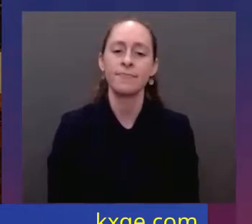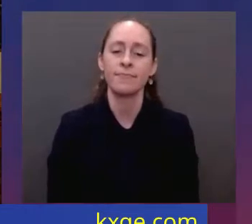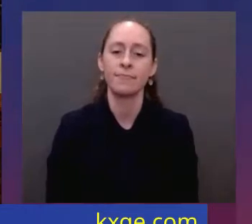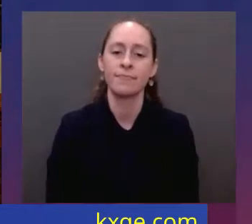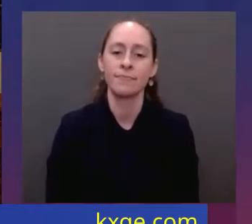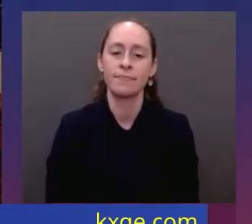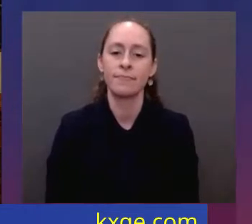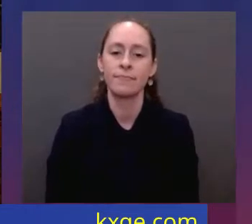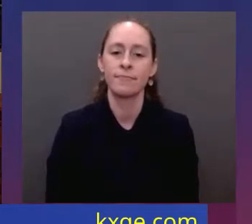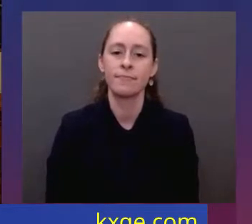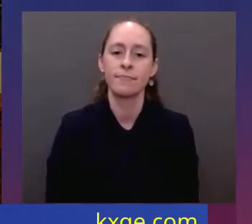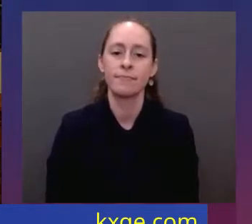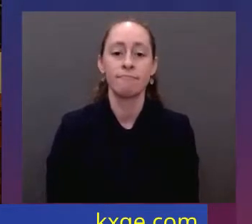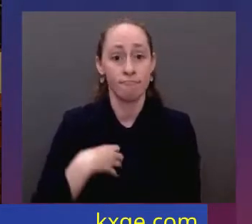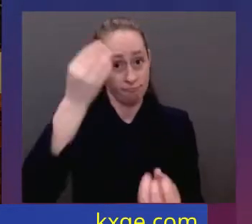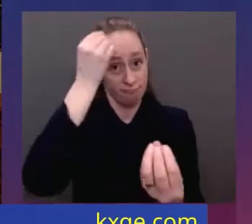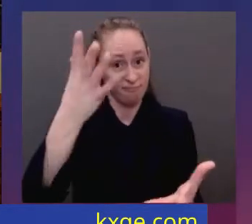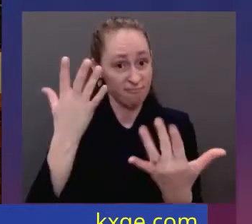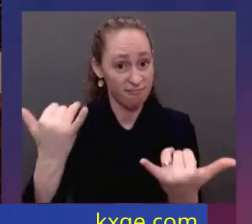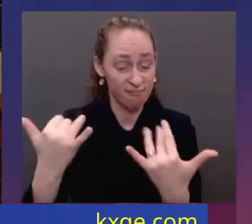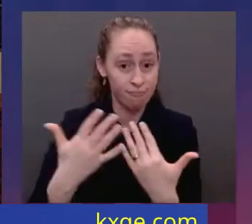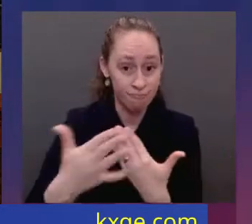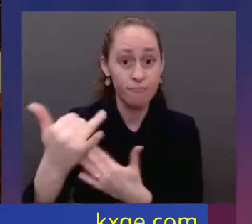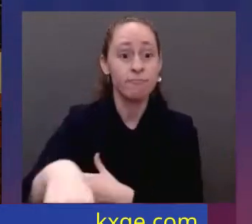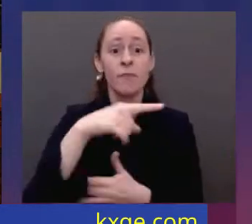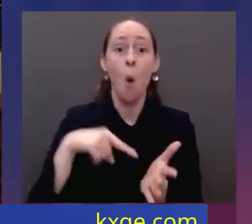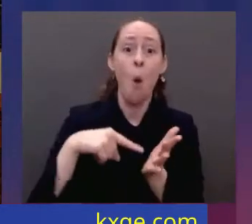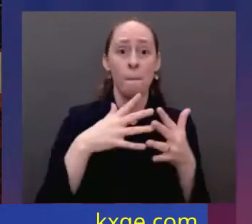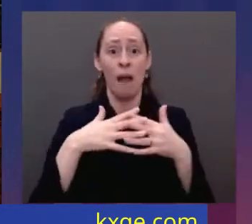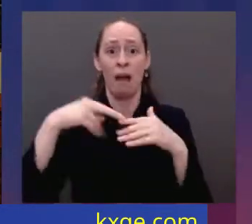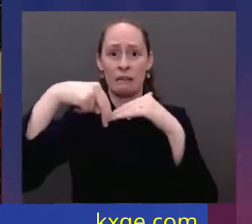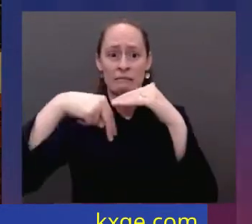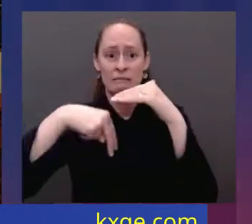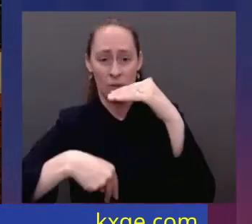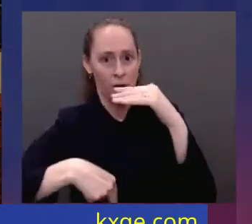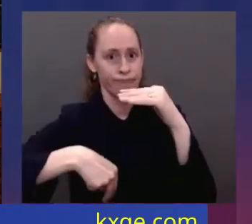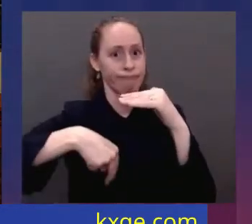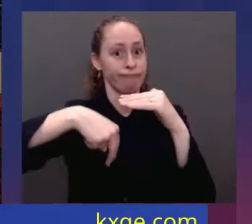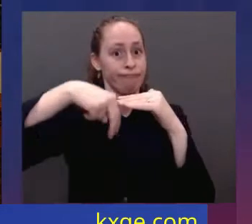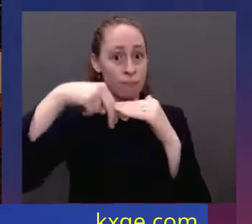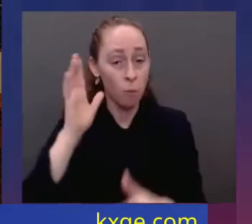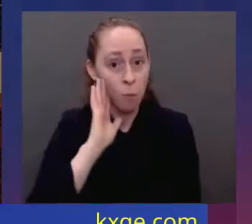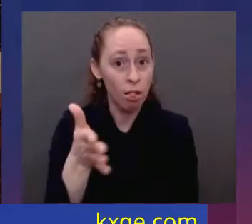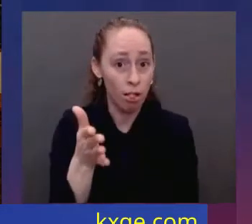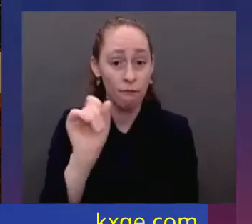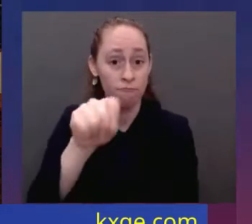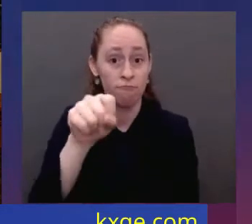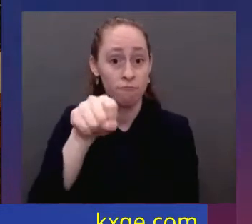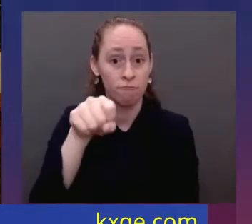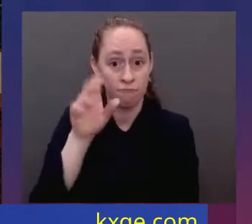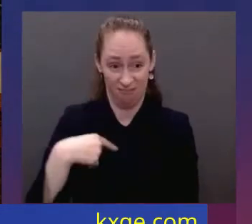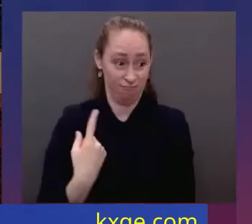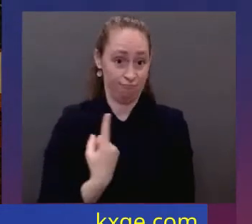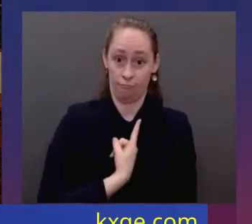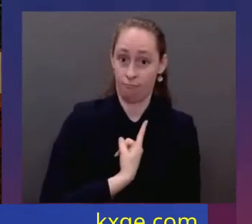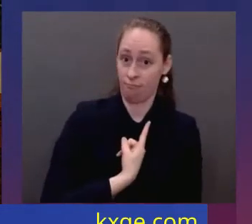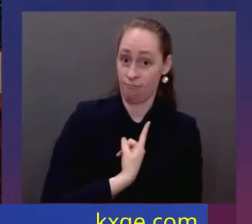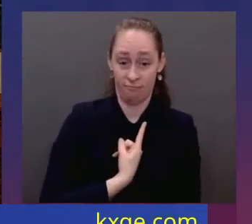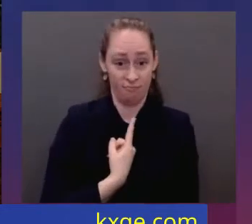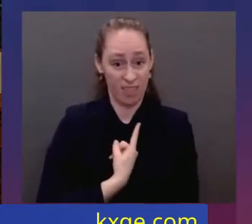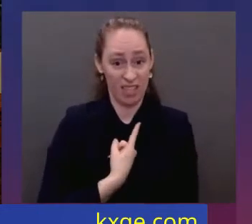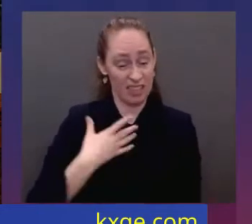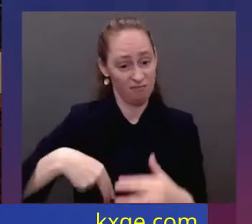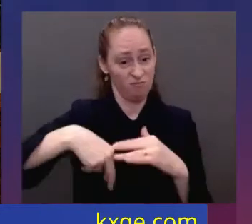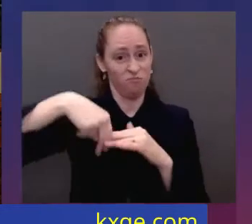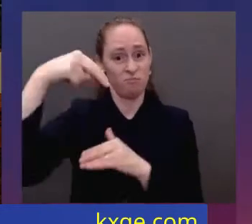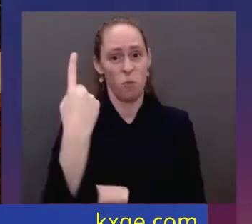less than half of what it was before I took office. The only president ever to cut the deficit by more than one trillion dollars in a single year. Lowering your costs also meant demanding